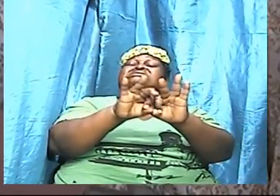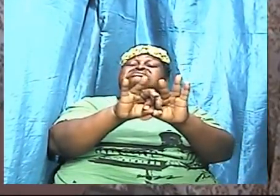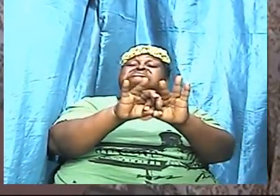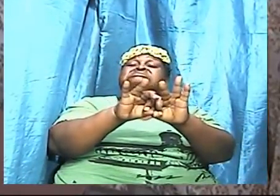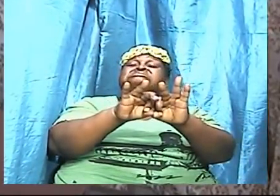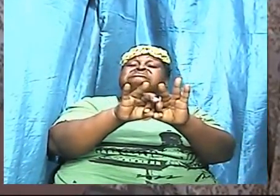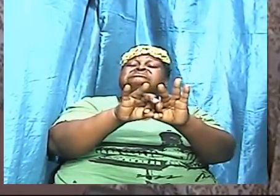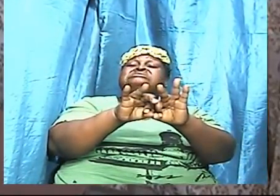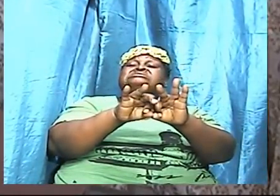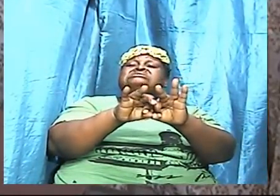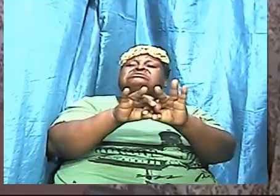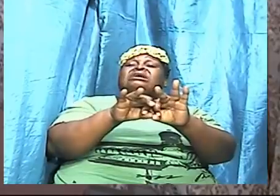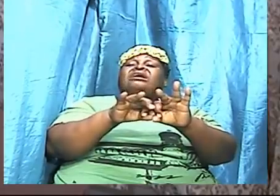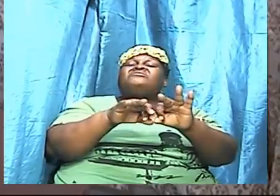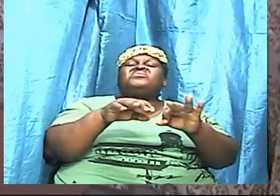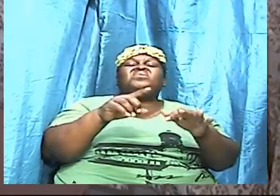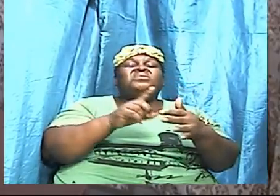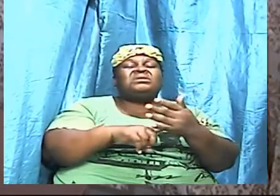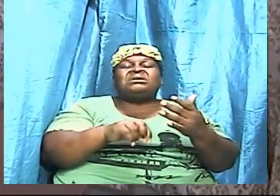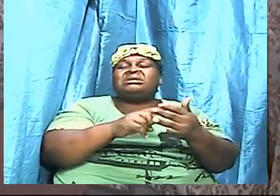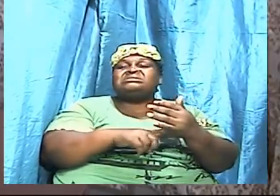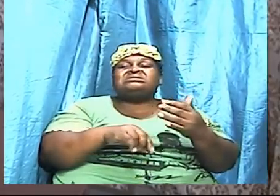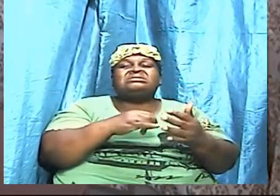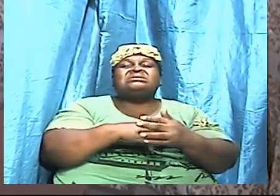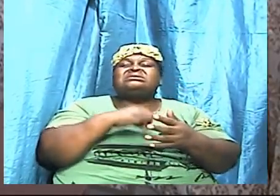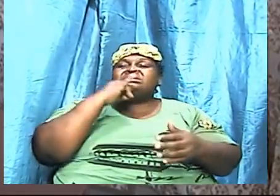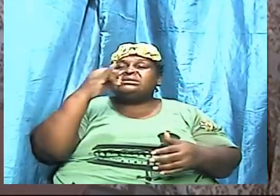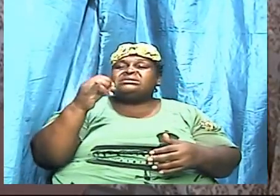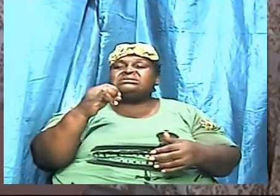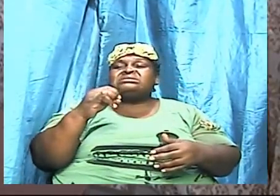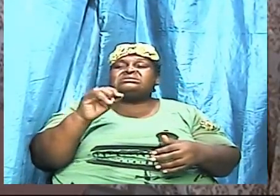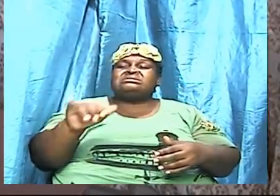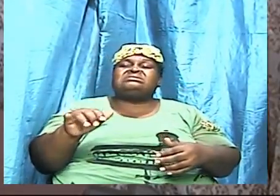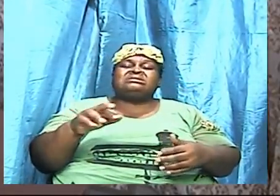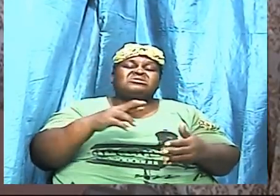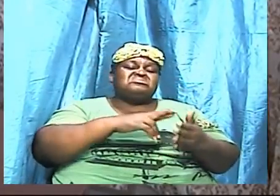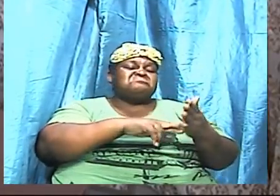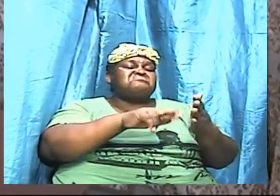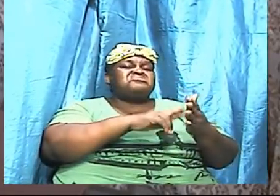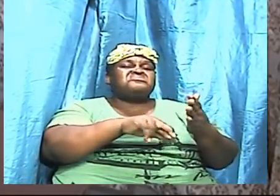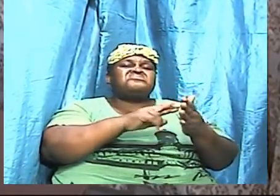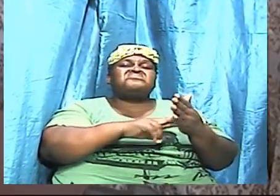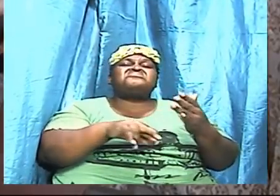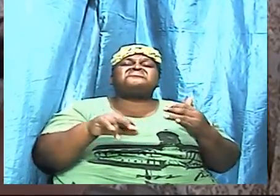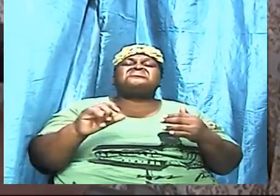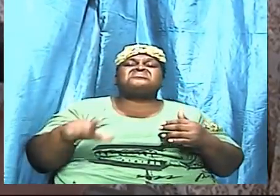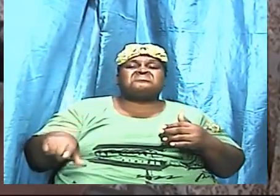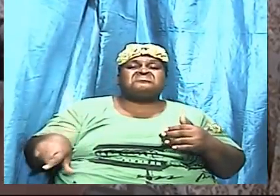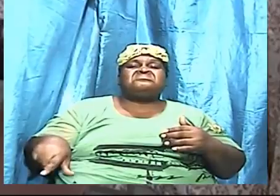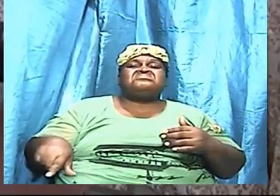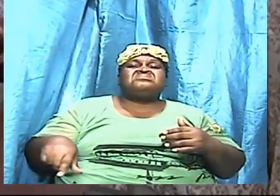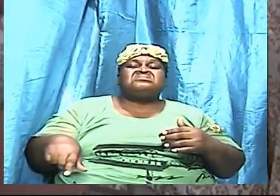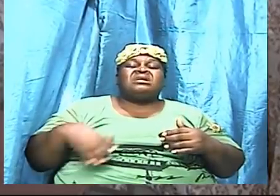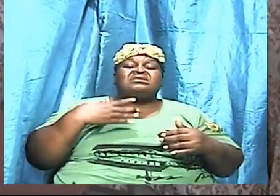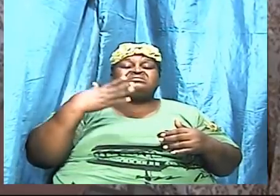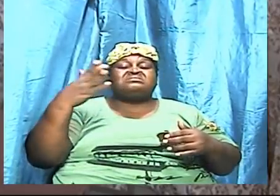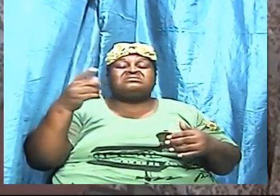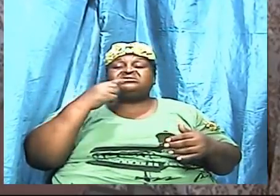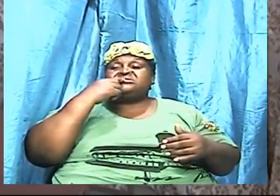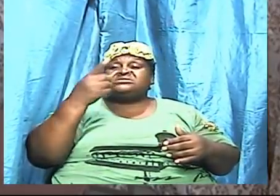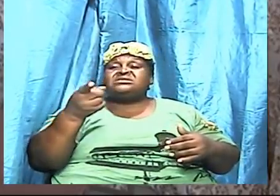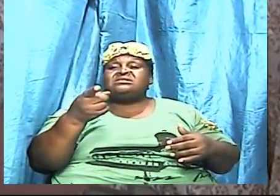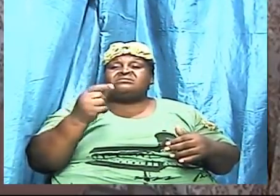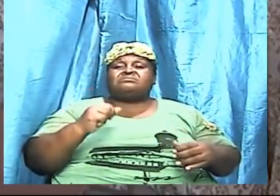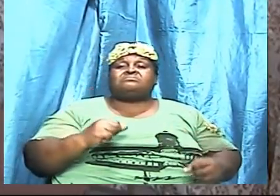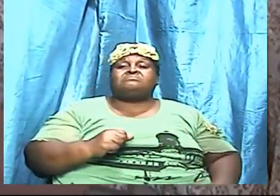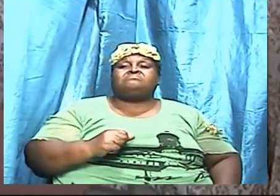what it is that we are going to read later on and the things that we are going to say. But light is shown